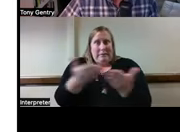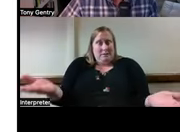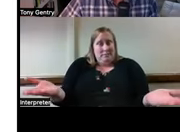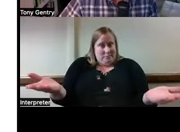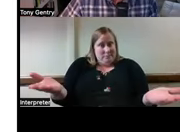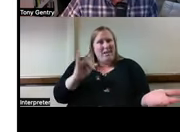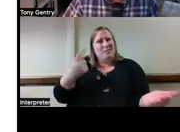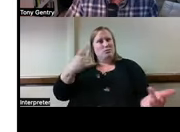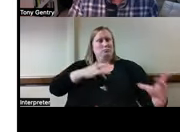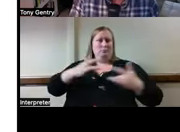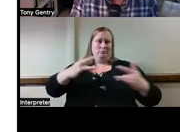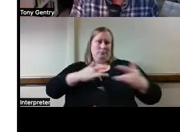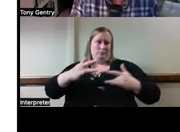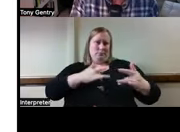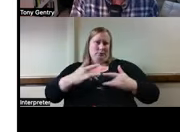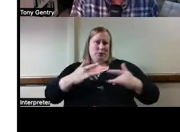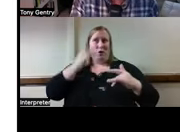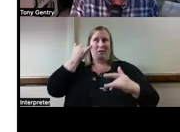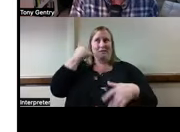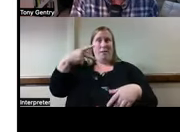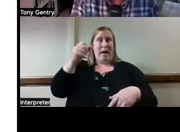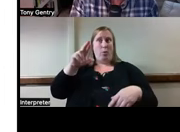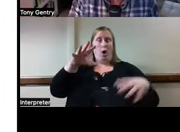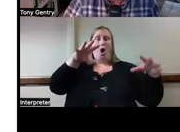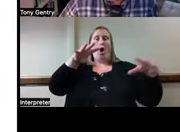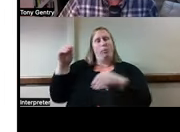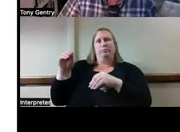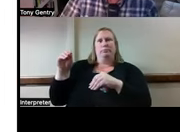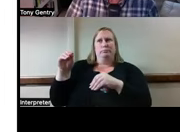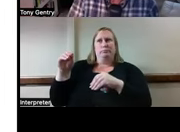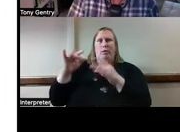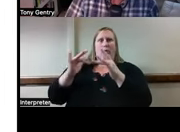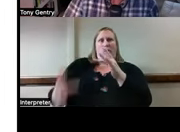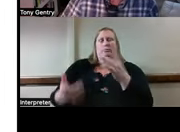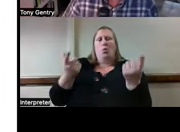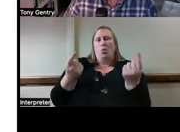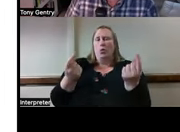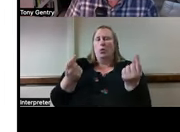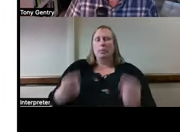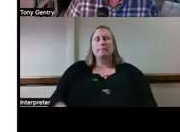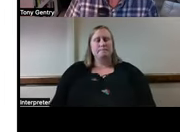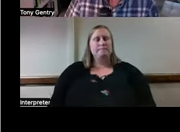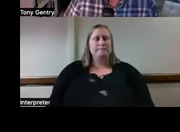around home modification supports that we need to keep in mind. So thank you, Laura, for that.